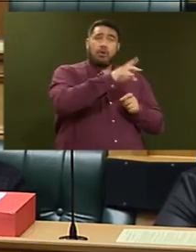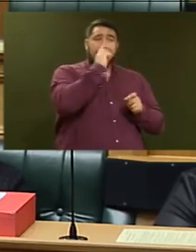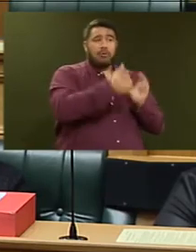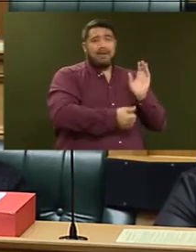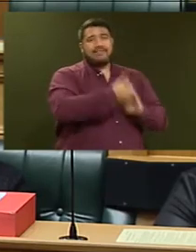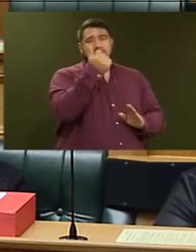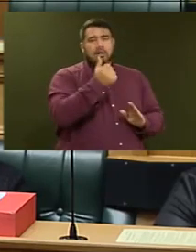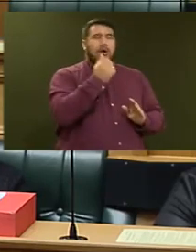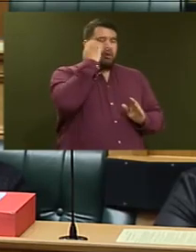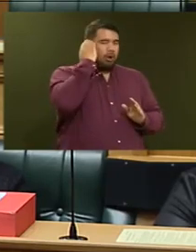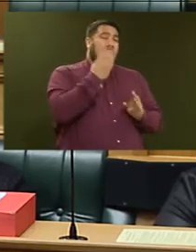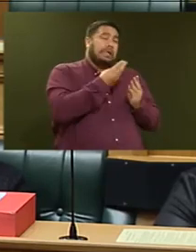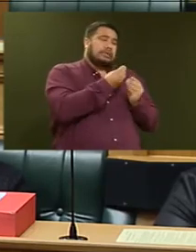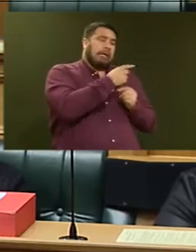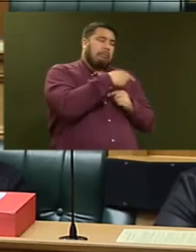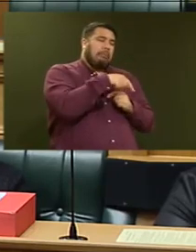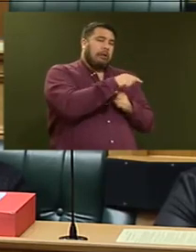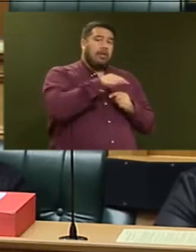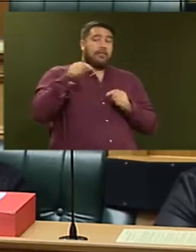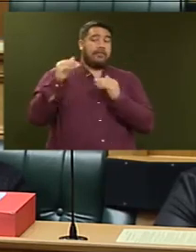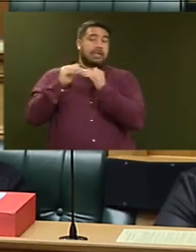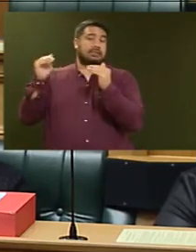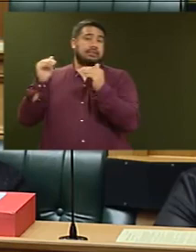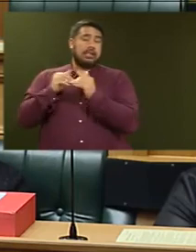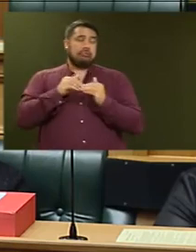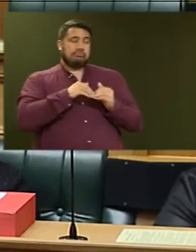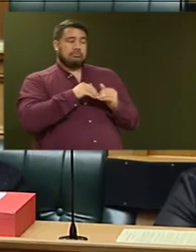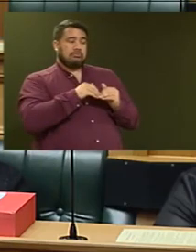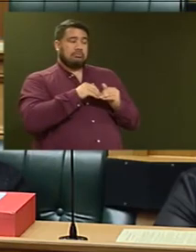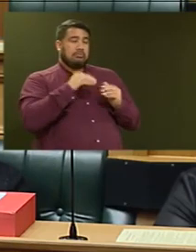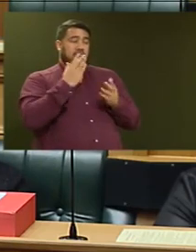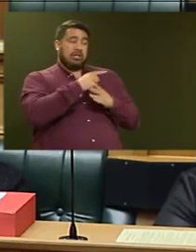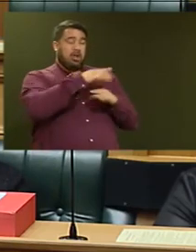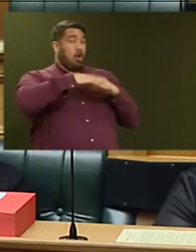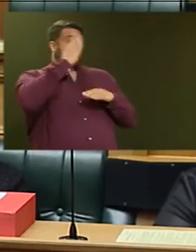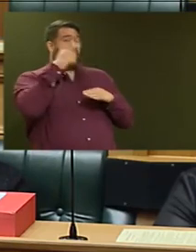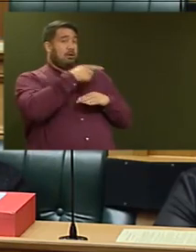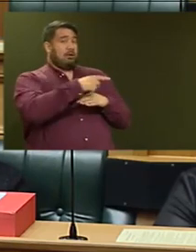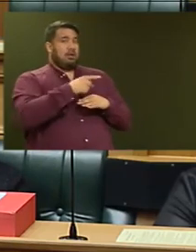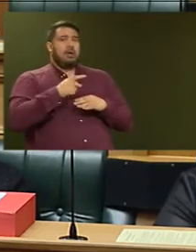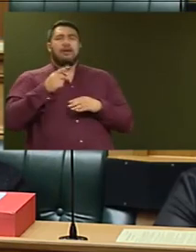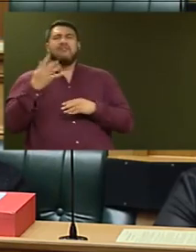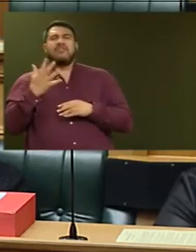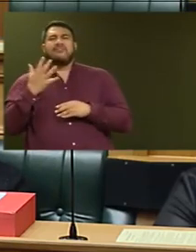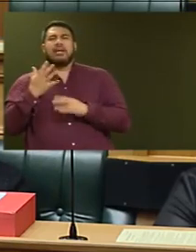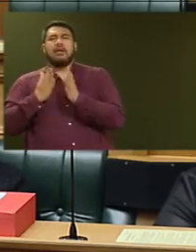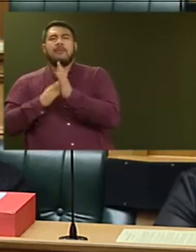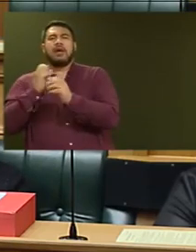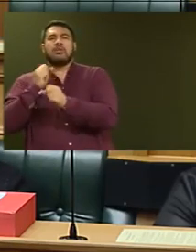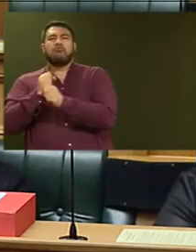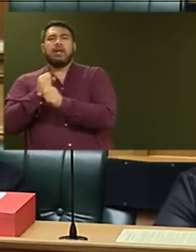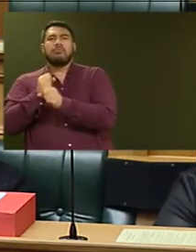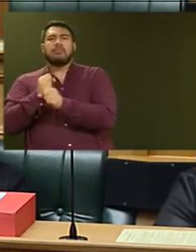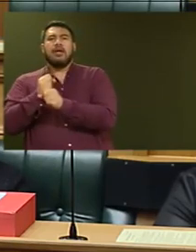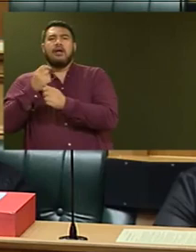bar some for whom the standard of contamination was more than the 15 micrograms per 100 centimetres